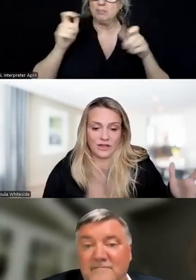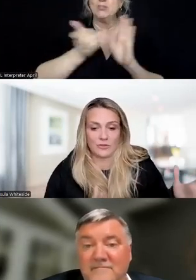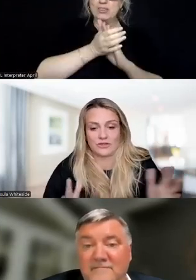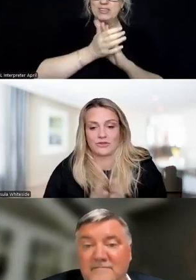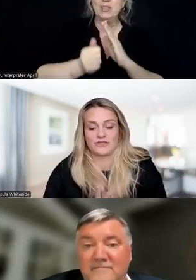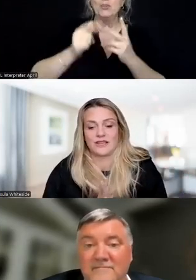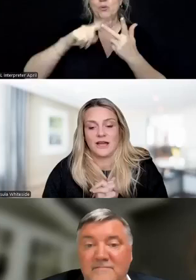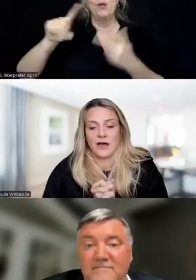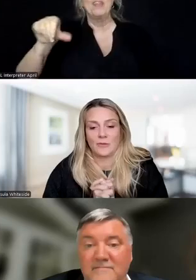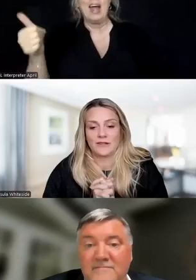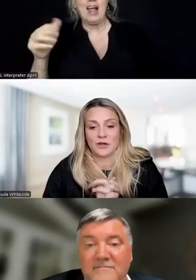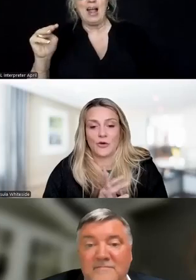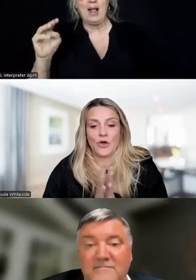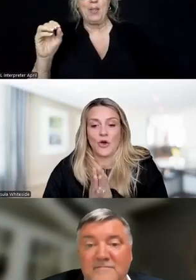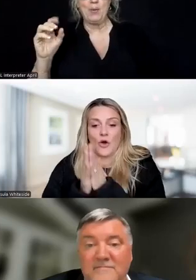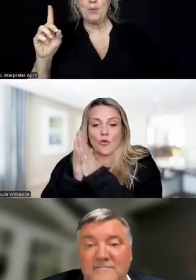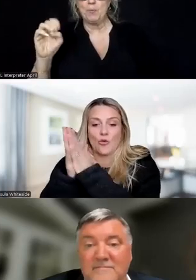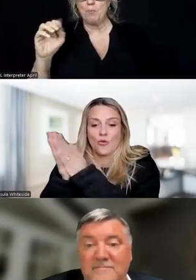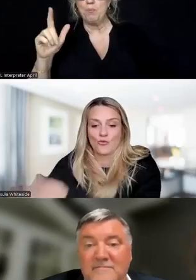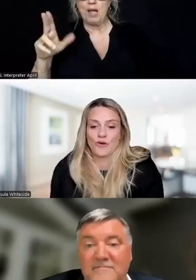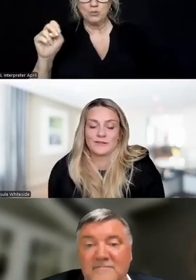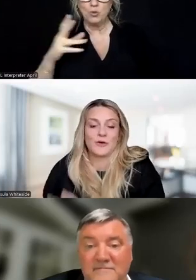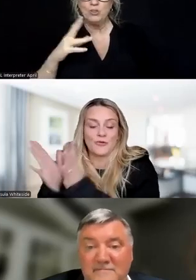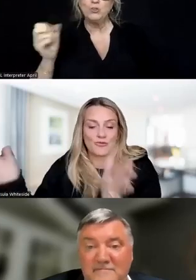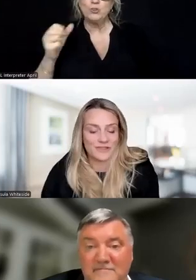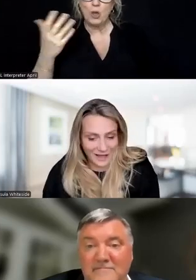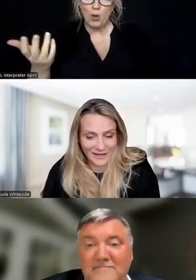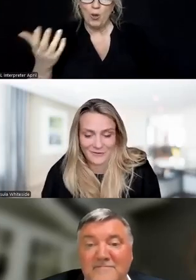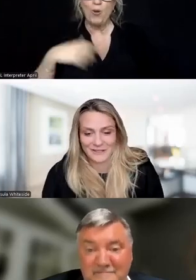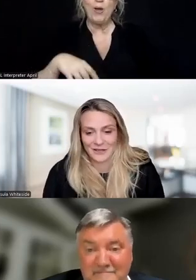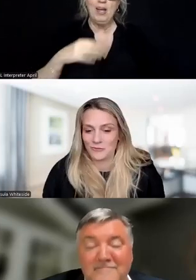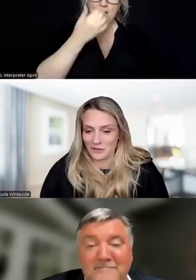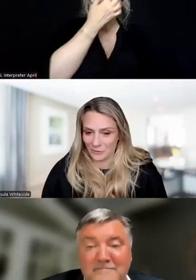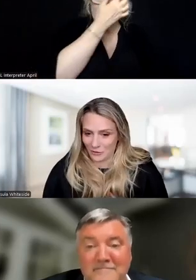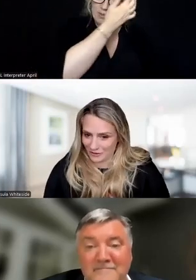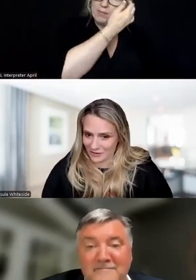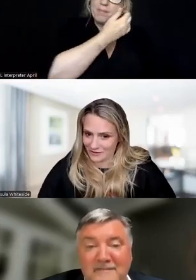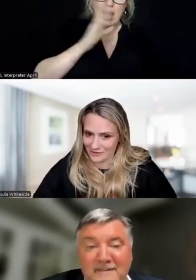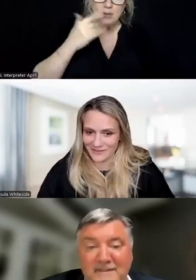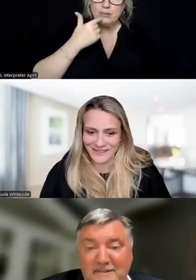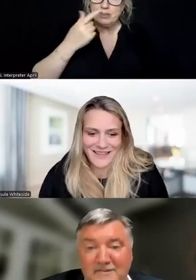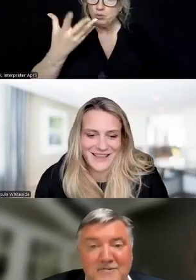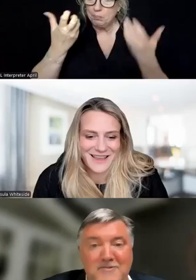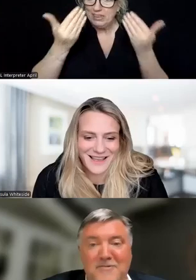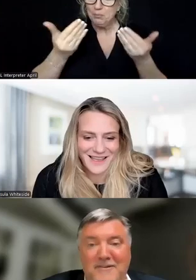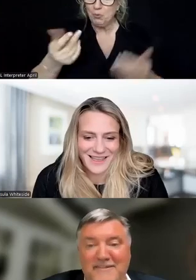one of the other modules. And so with that, I would say, do you want me to keep going on this?